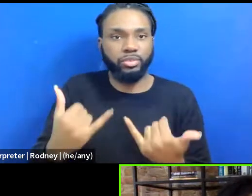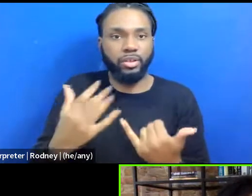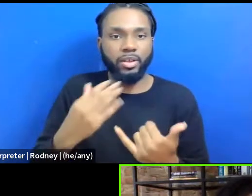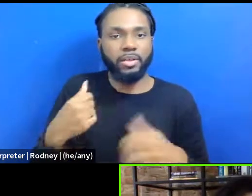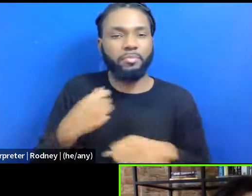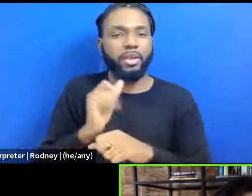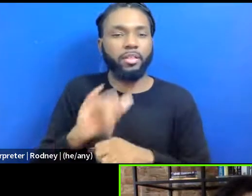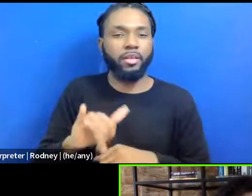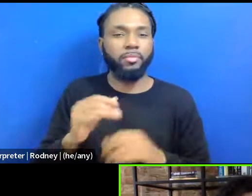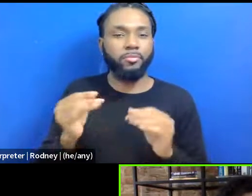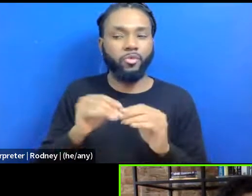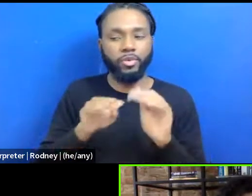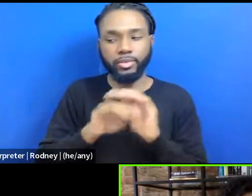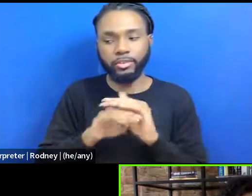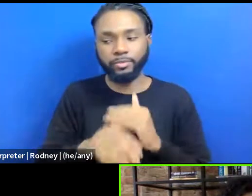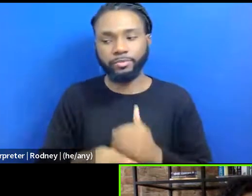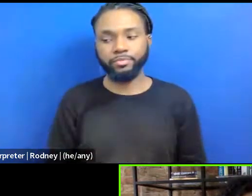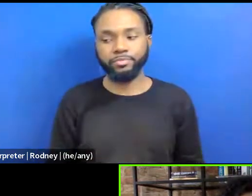accessible.